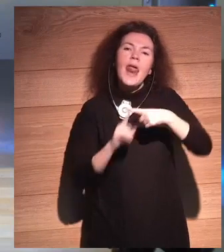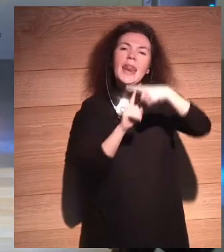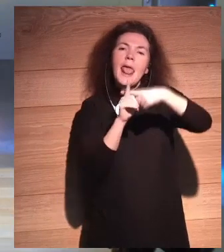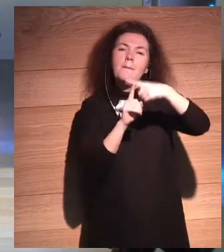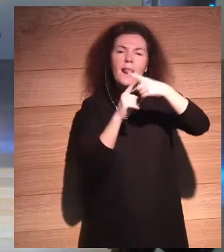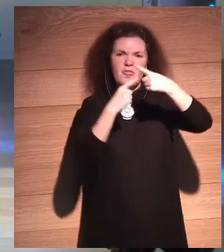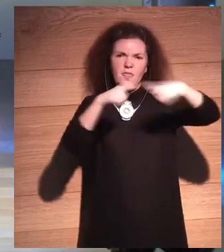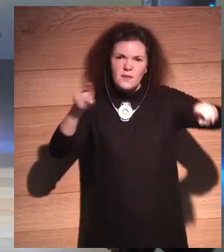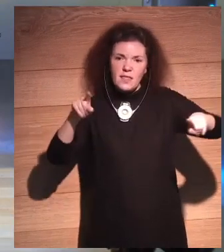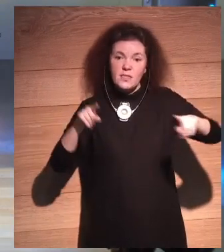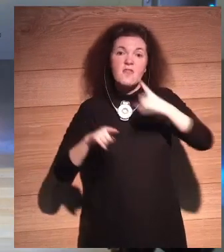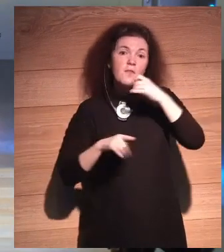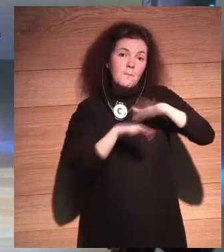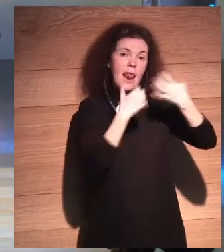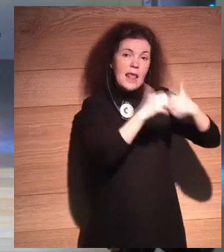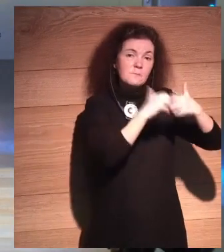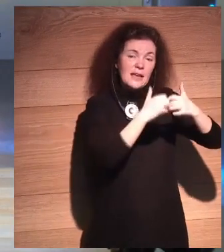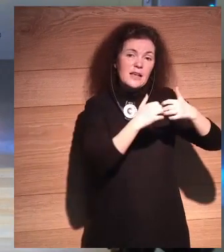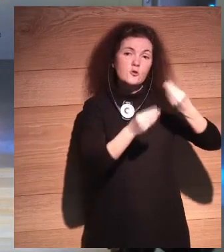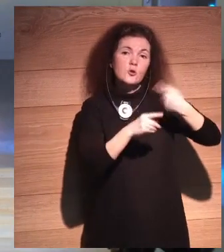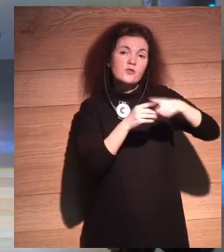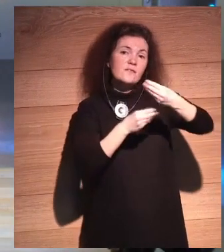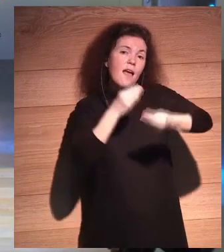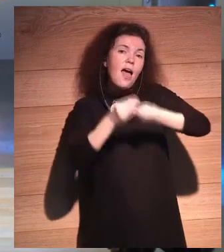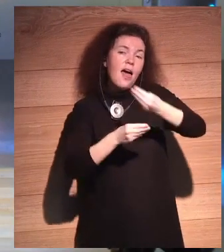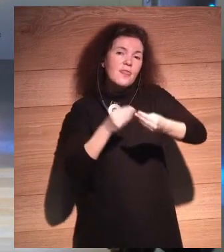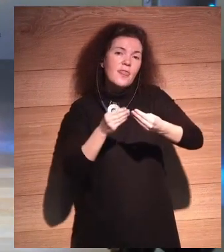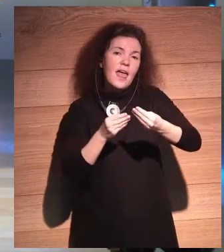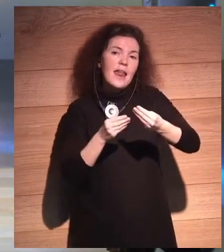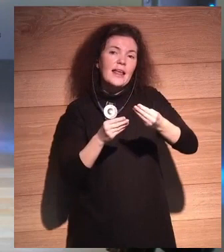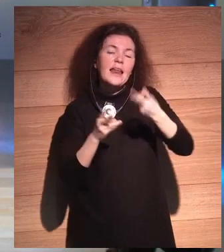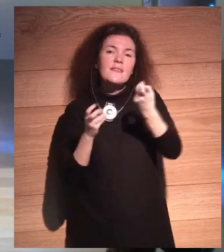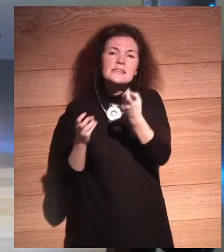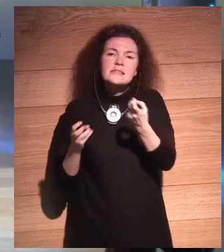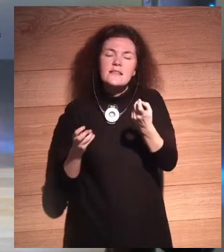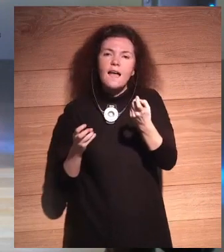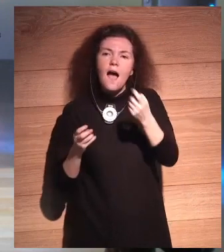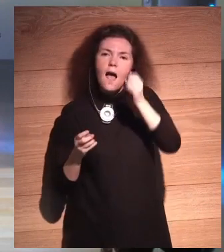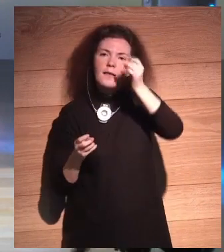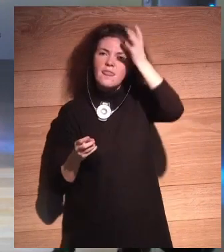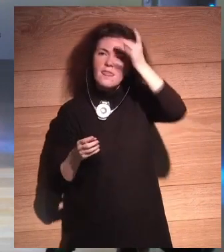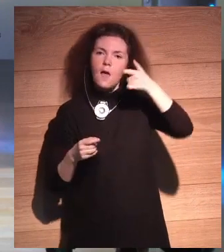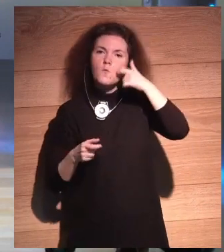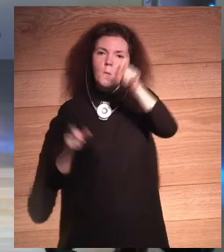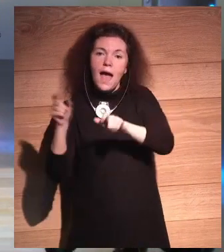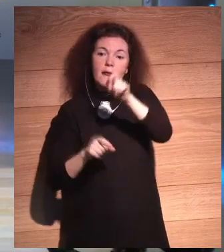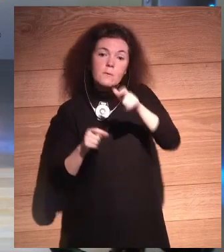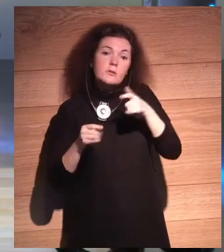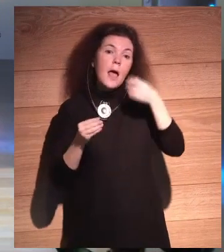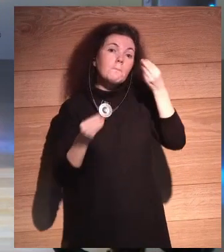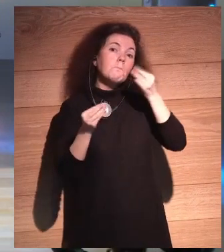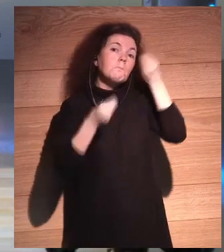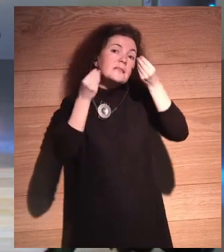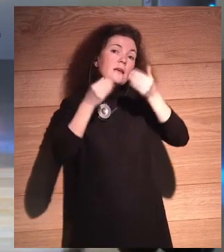machines to do things. That takes a human ingenuity. And that's our hope for the future. Will that bar rise? Yes, it will.